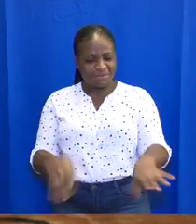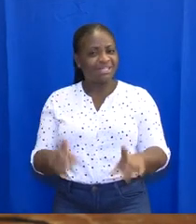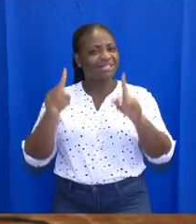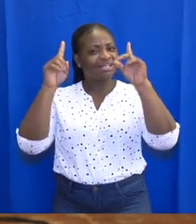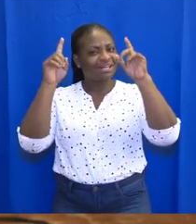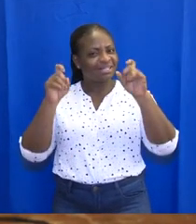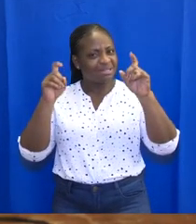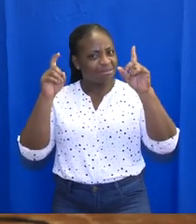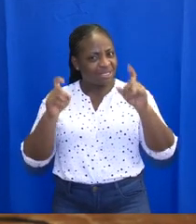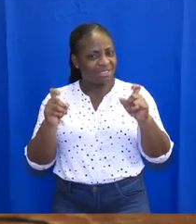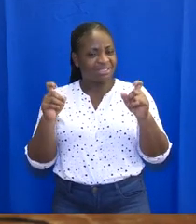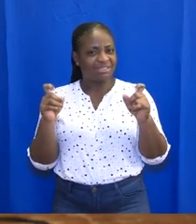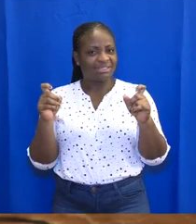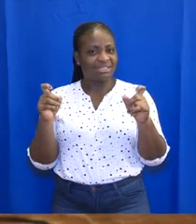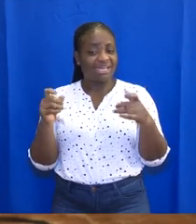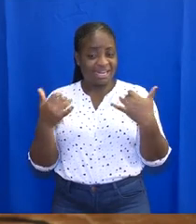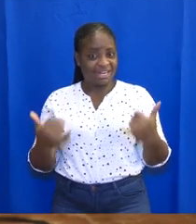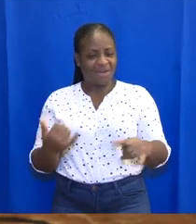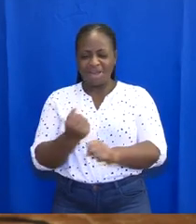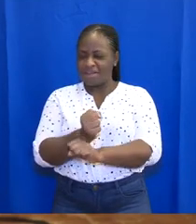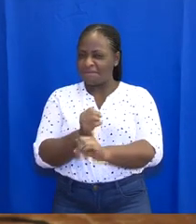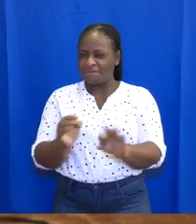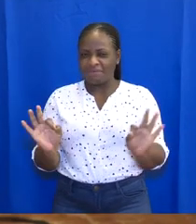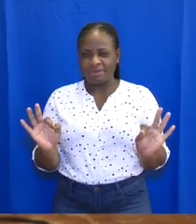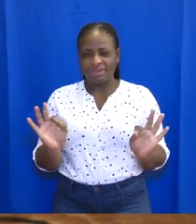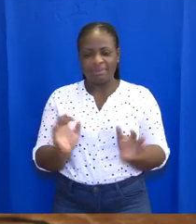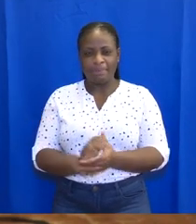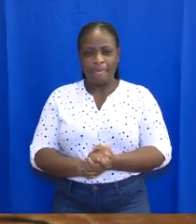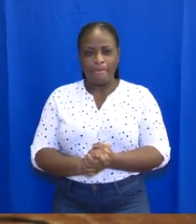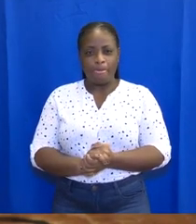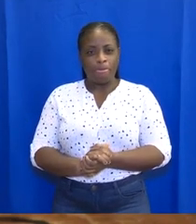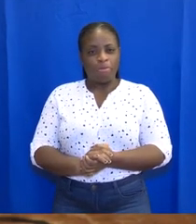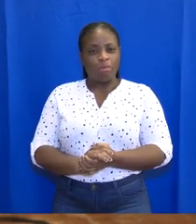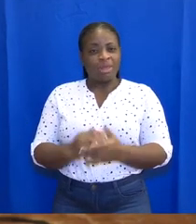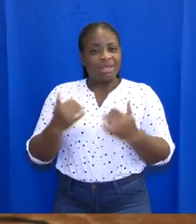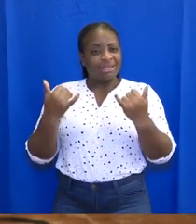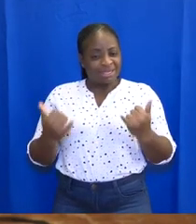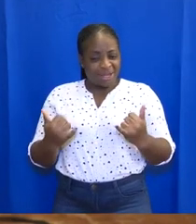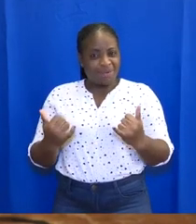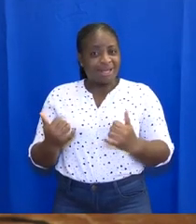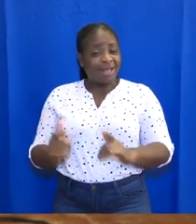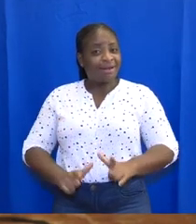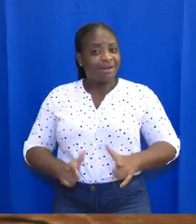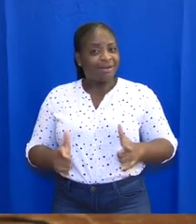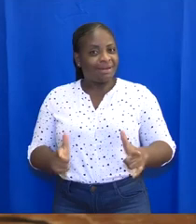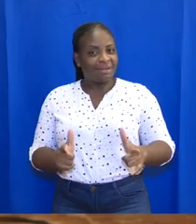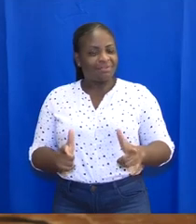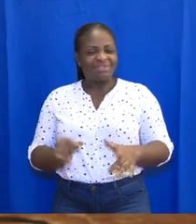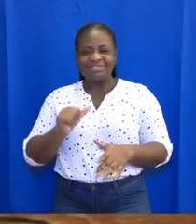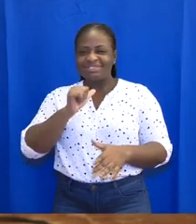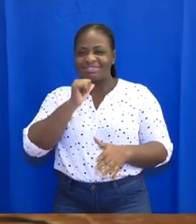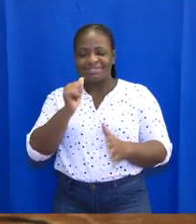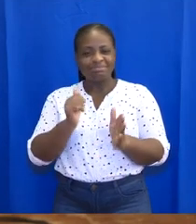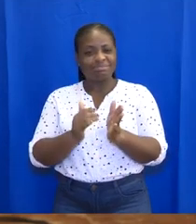their examinations unscathed. Their forward march in life has not been